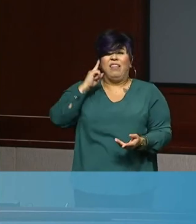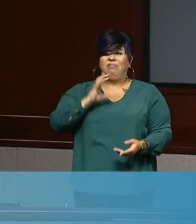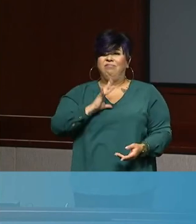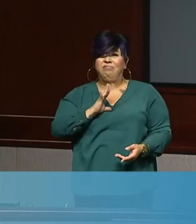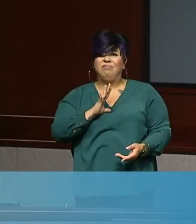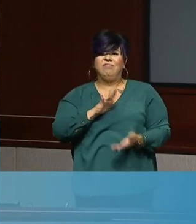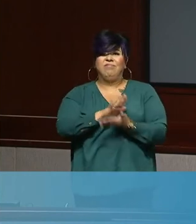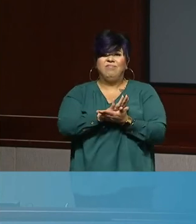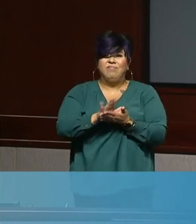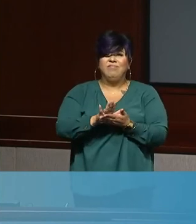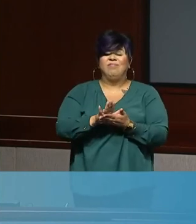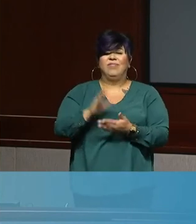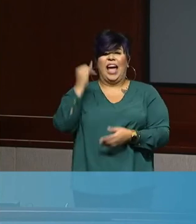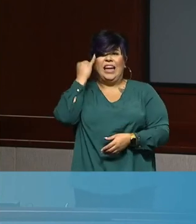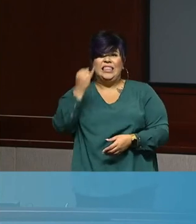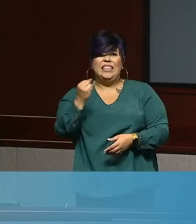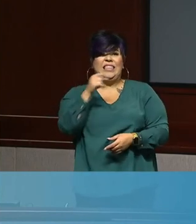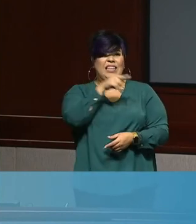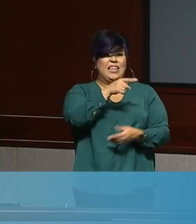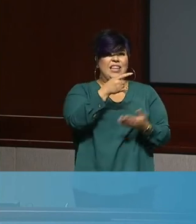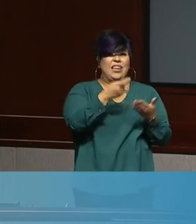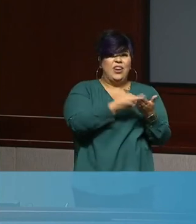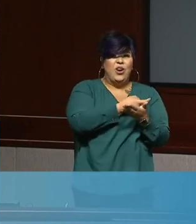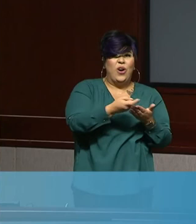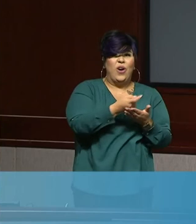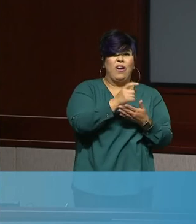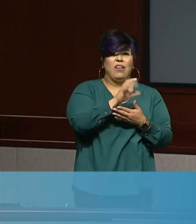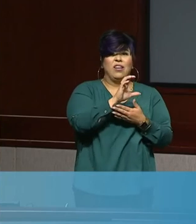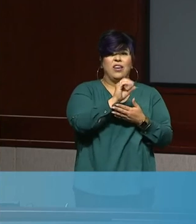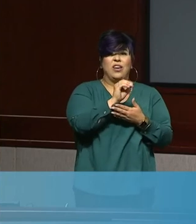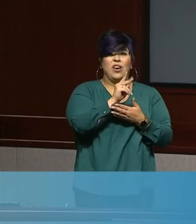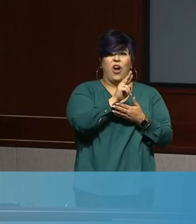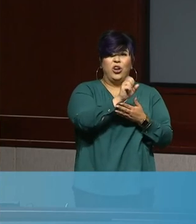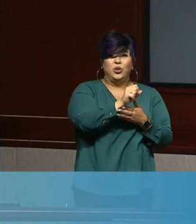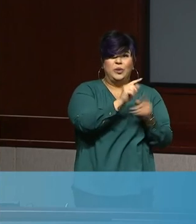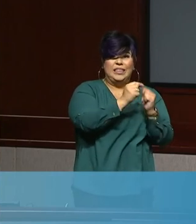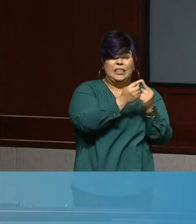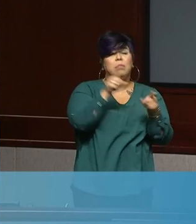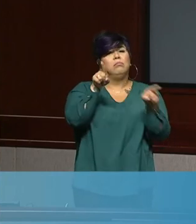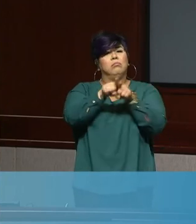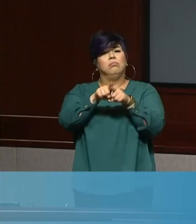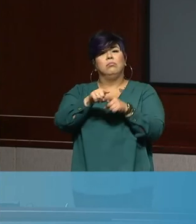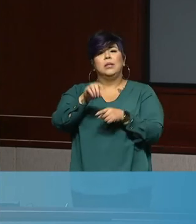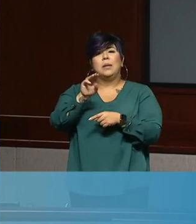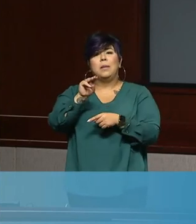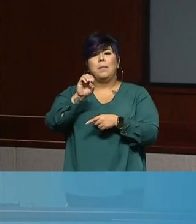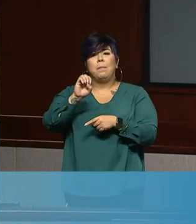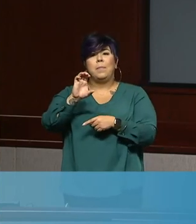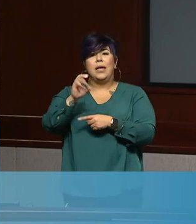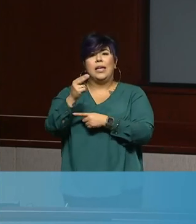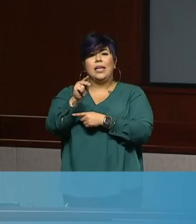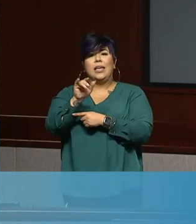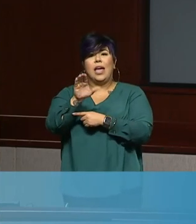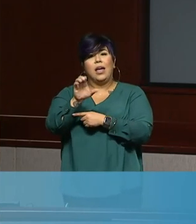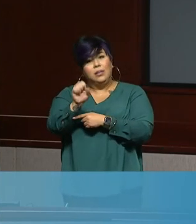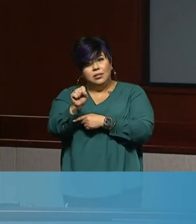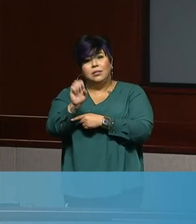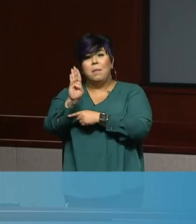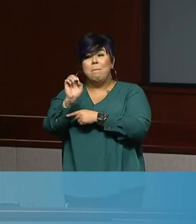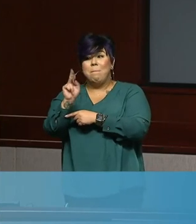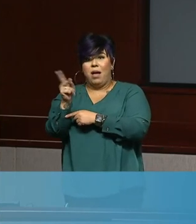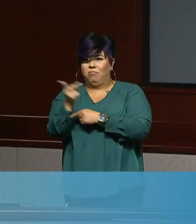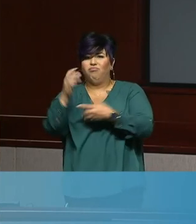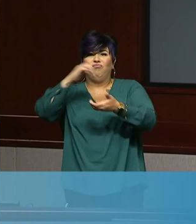gesture, uh, by the Condors organization and Mechanics Bank. Uh, this is two tickets, uh, uh,